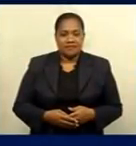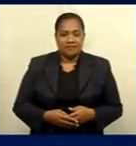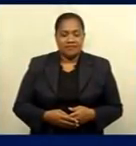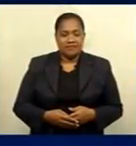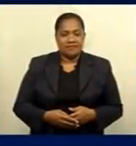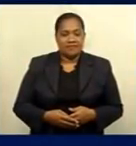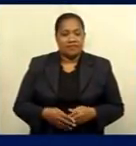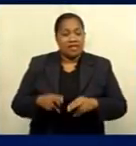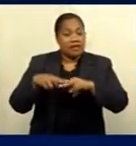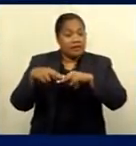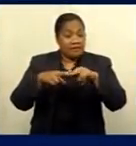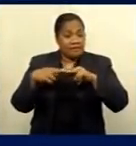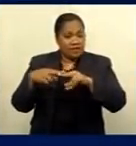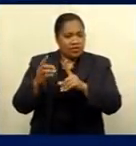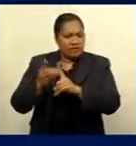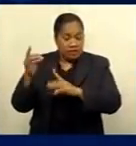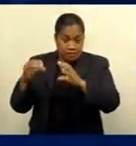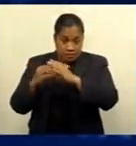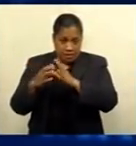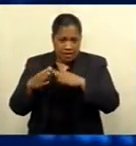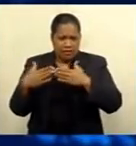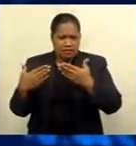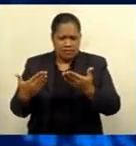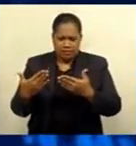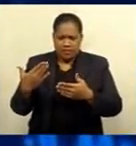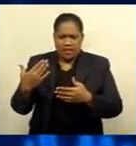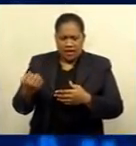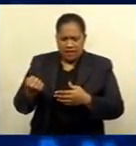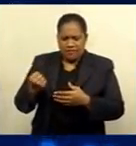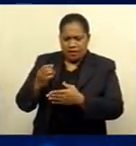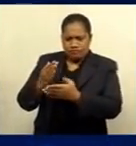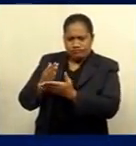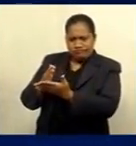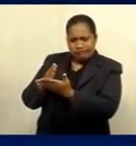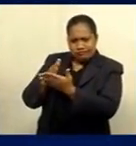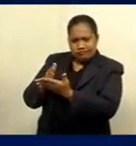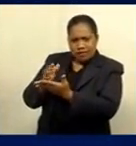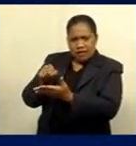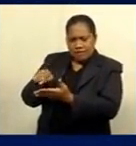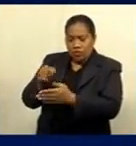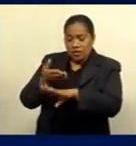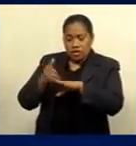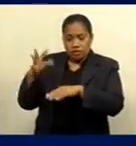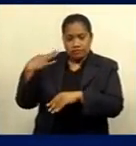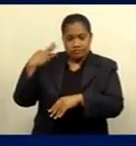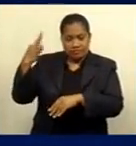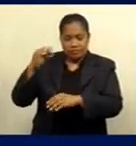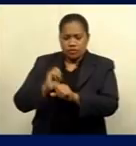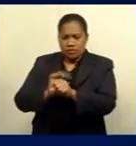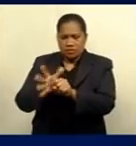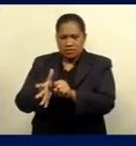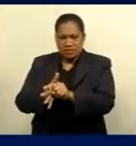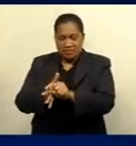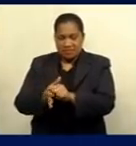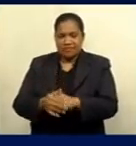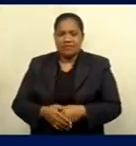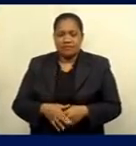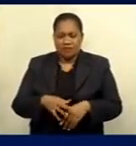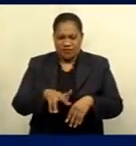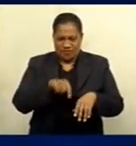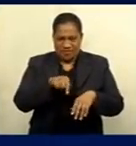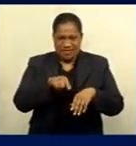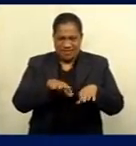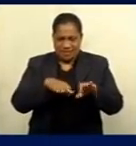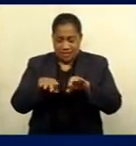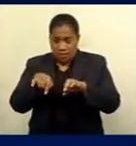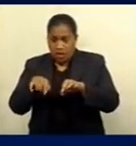The Fiji Development Bank is putting a temporary pause on new applications for the COVID-19 recovery credit guarantee scheme. This is